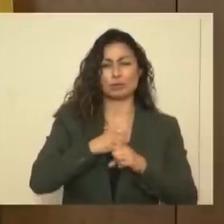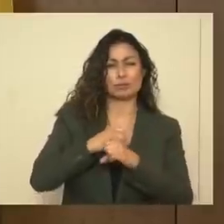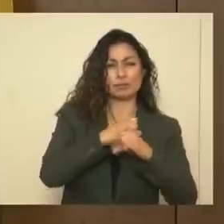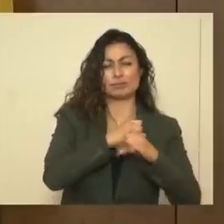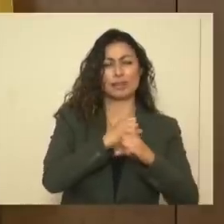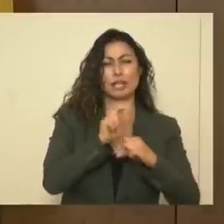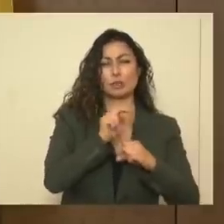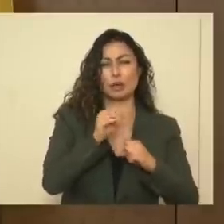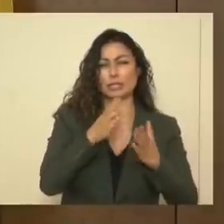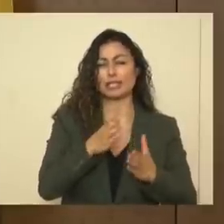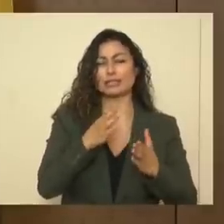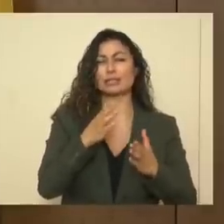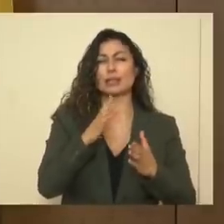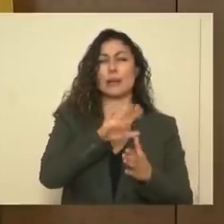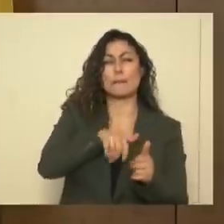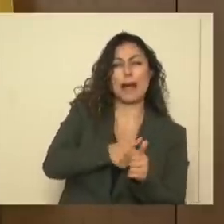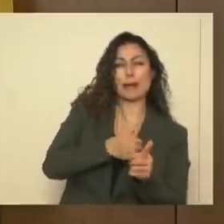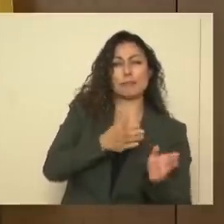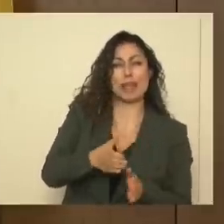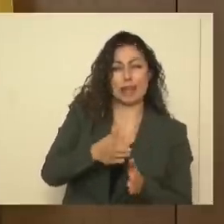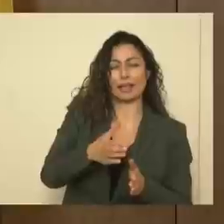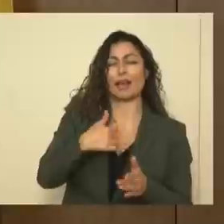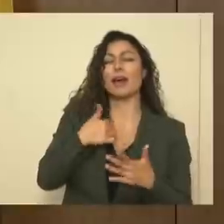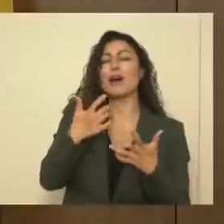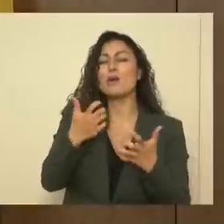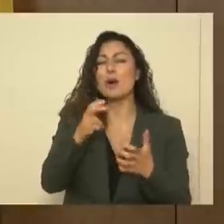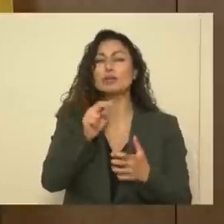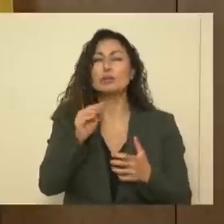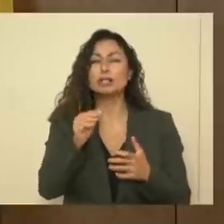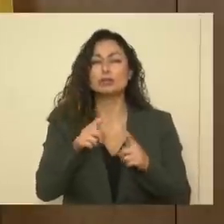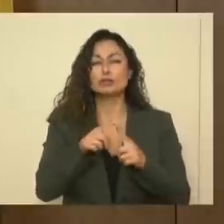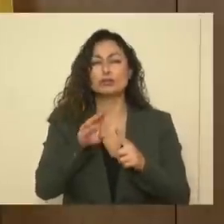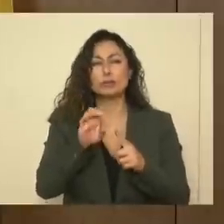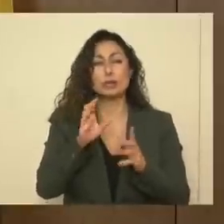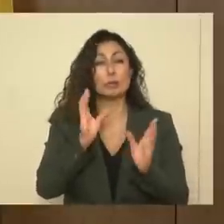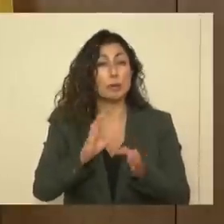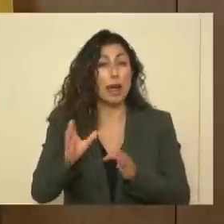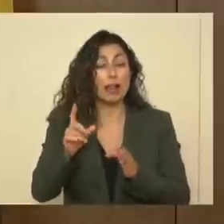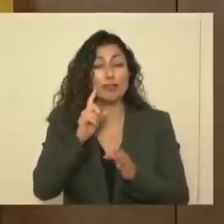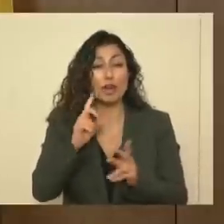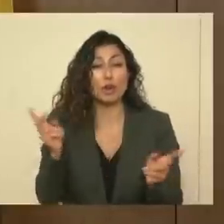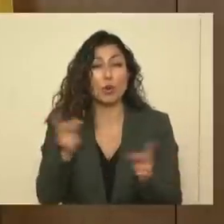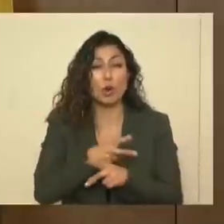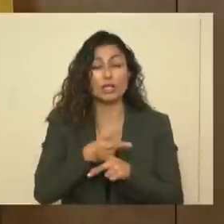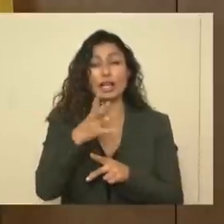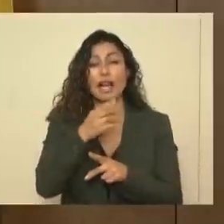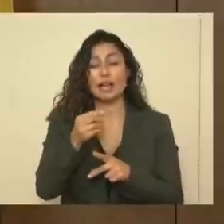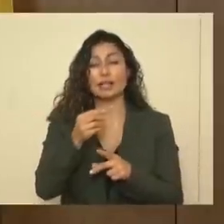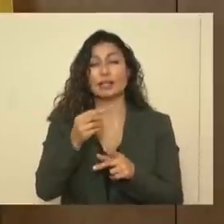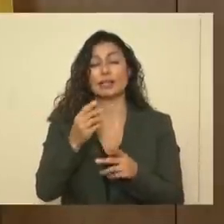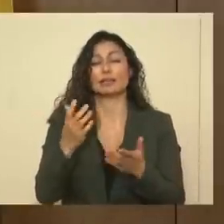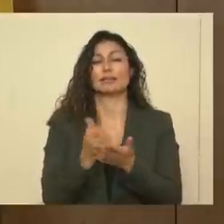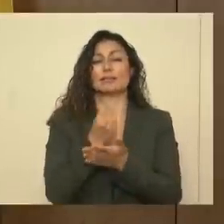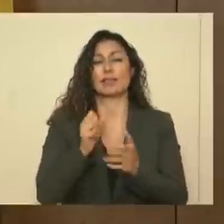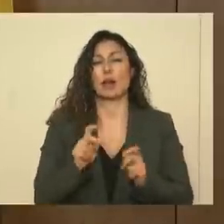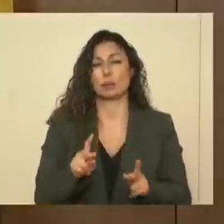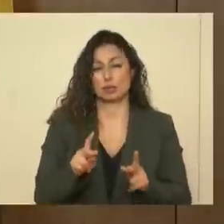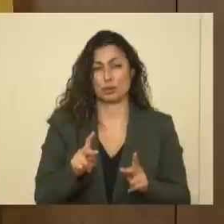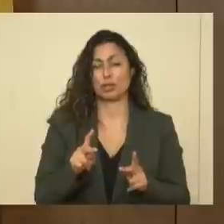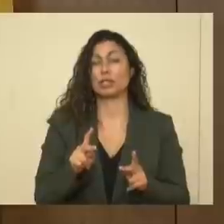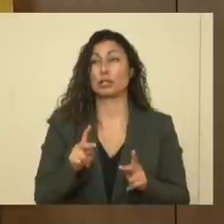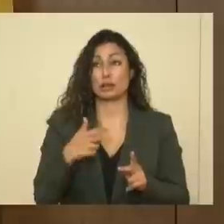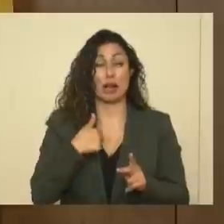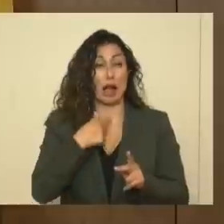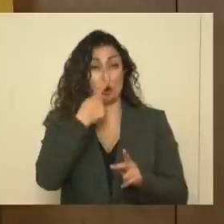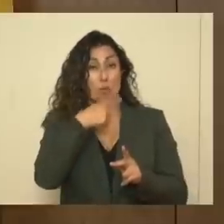the highest degree possible. So, I just want New Mexicans to be prepared for the worst and to take the opportunity, and we'll be ready for that,